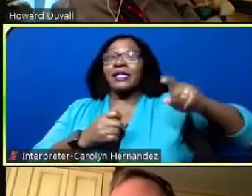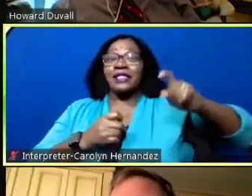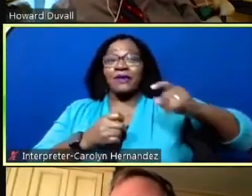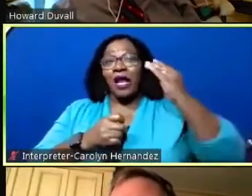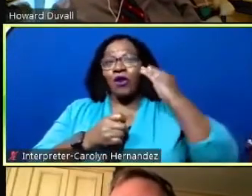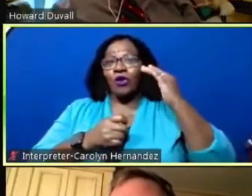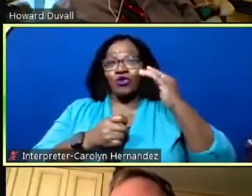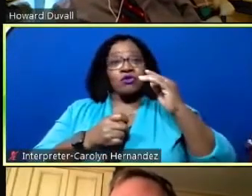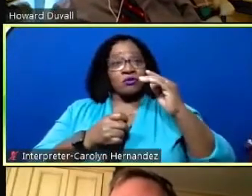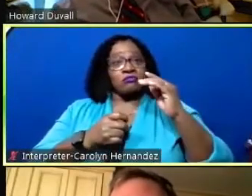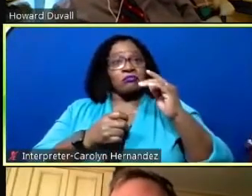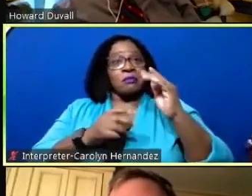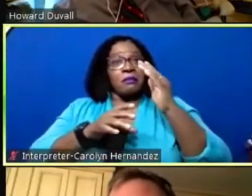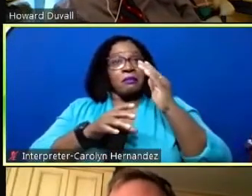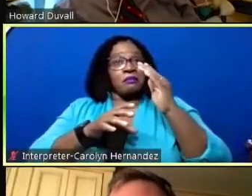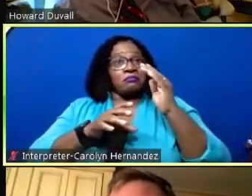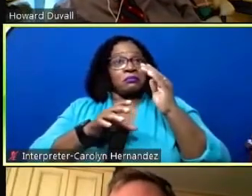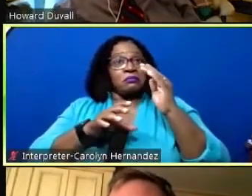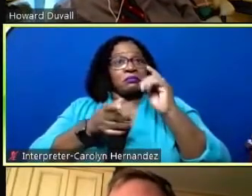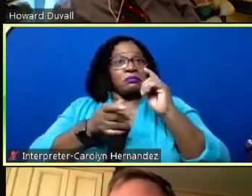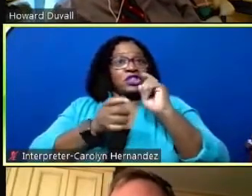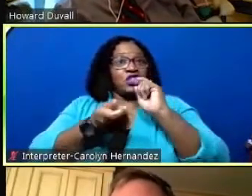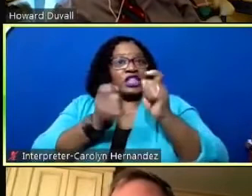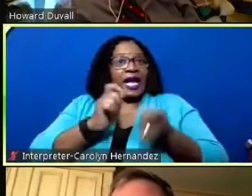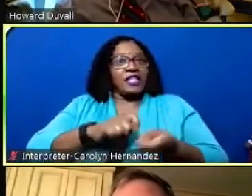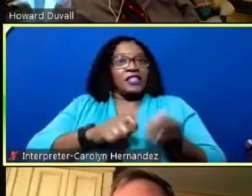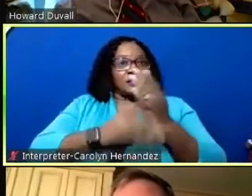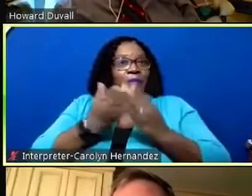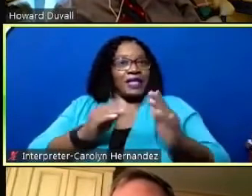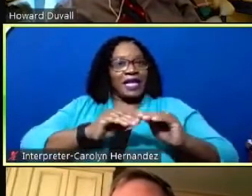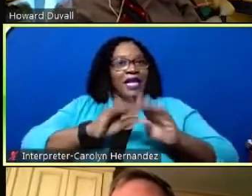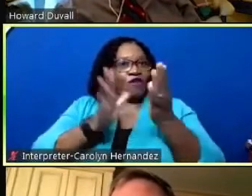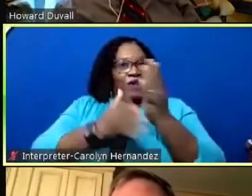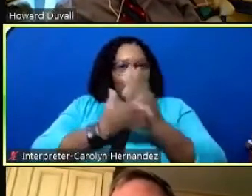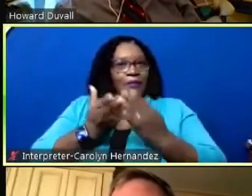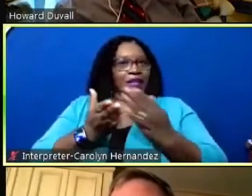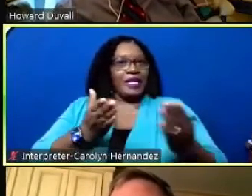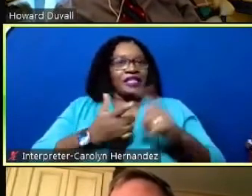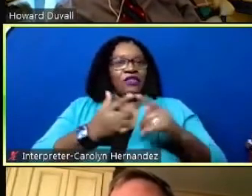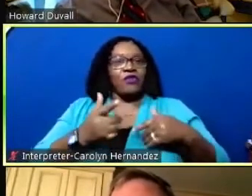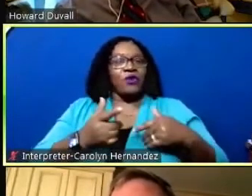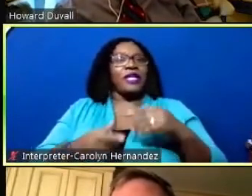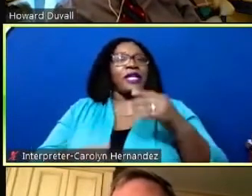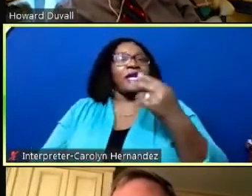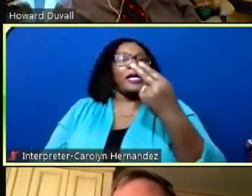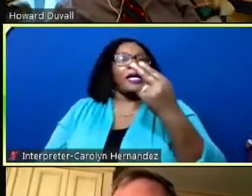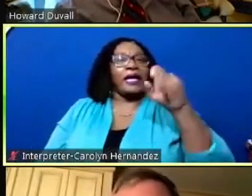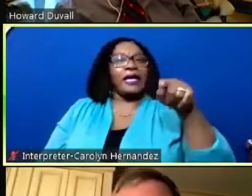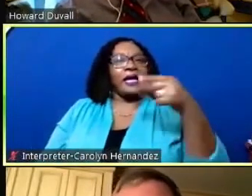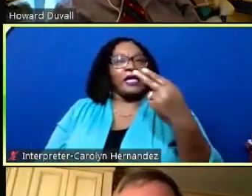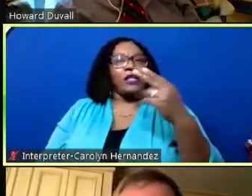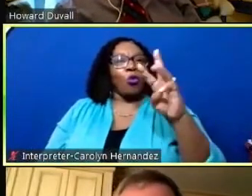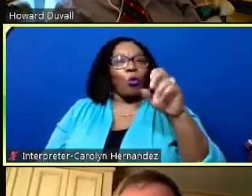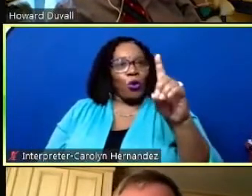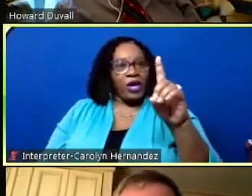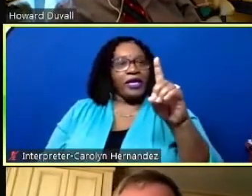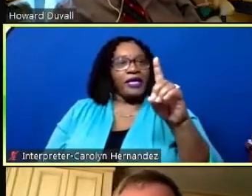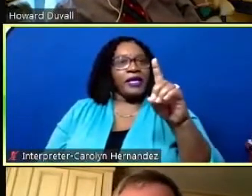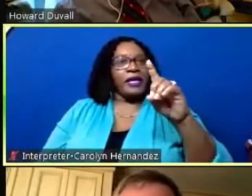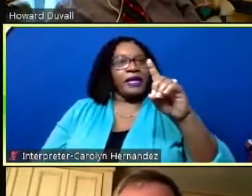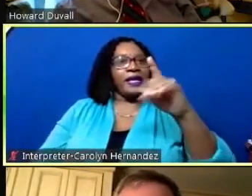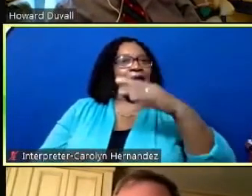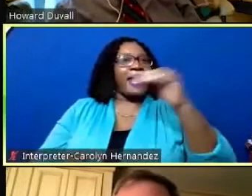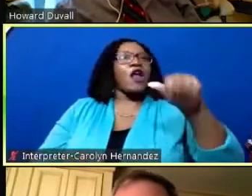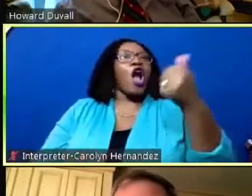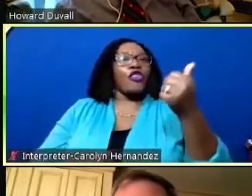you made some corrections um and clarified some things for the heathwood neighborhood and others but just wanted to uh